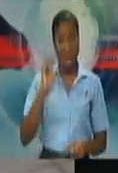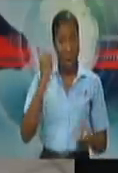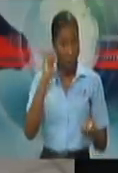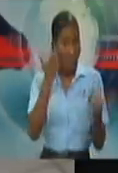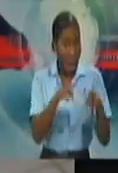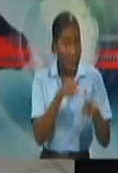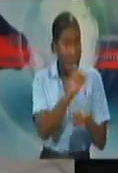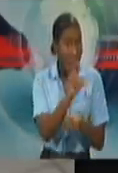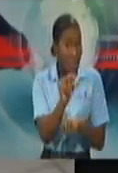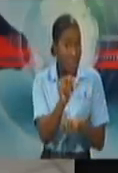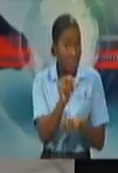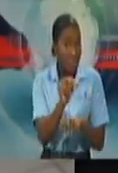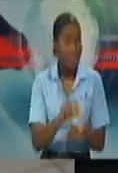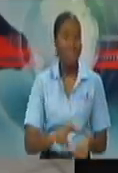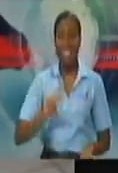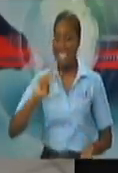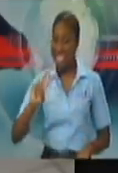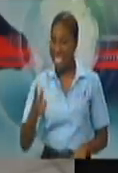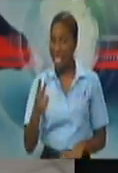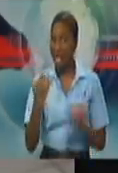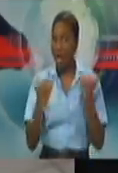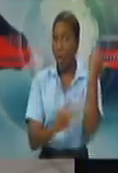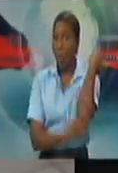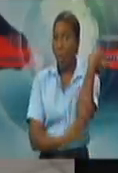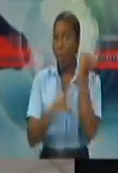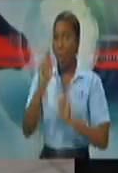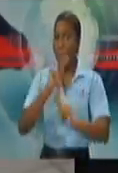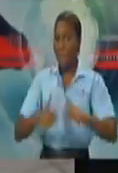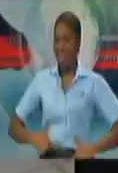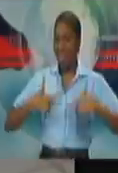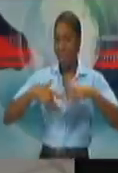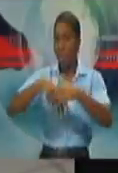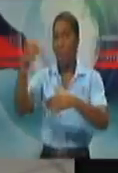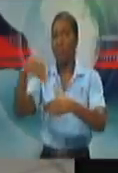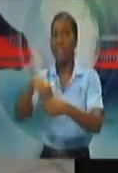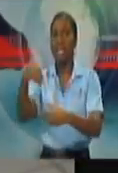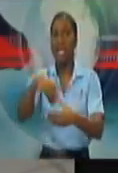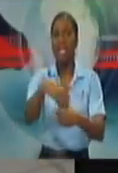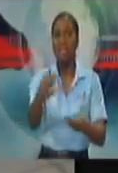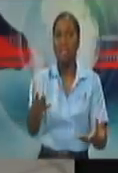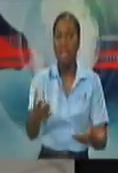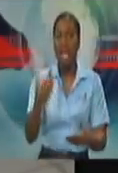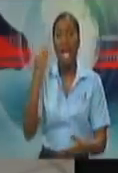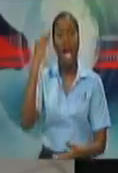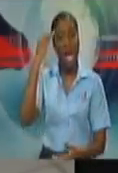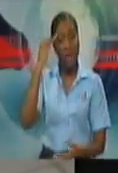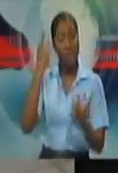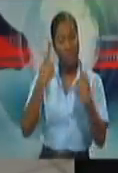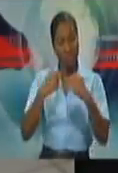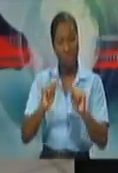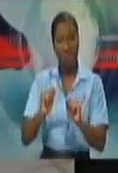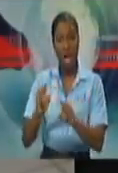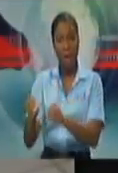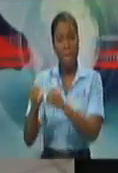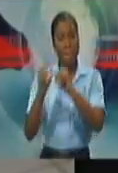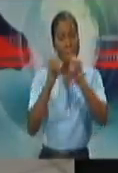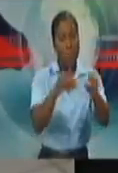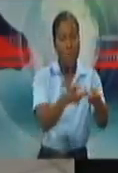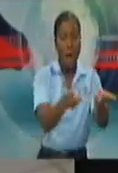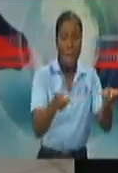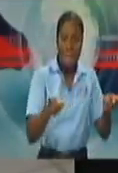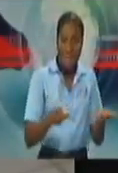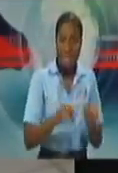issue of the socially displaced previously came up. I know we have done work on providing facilities for them and so forth,